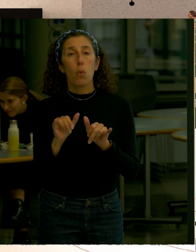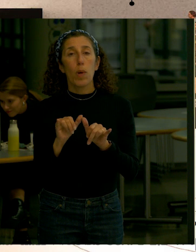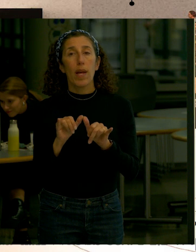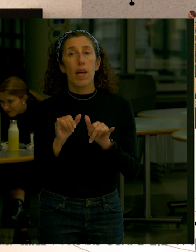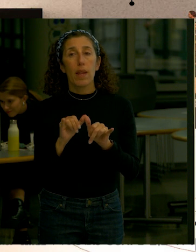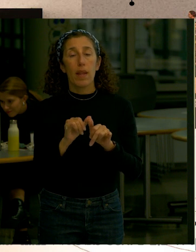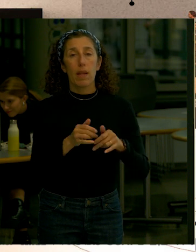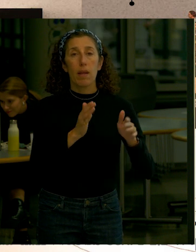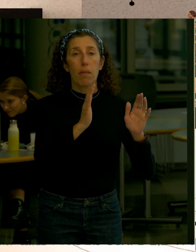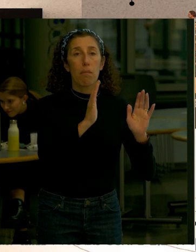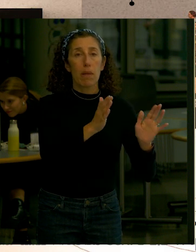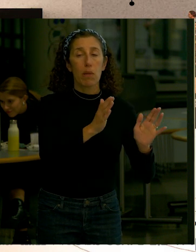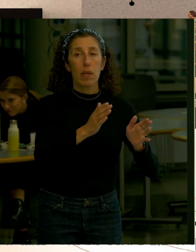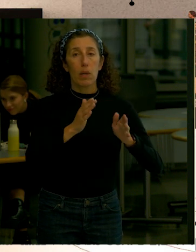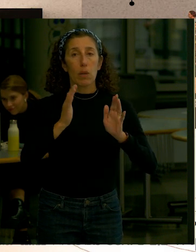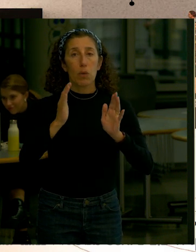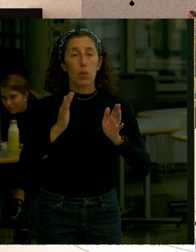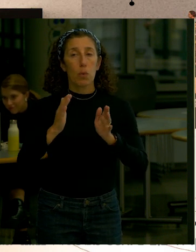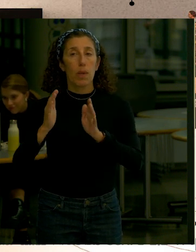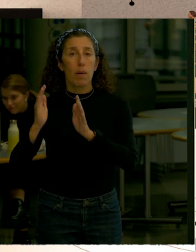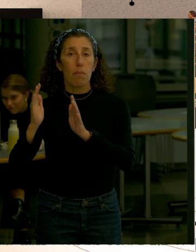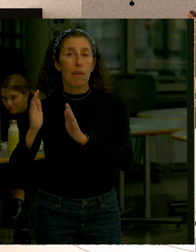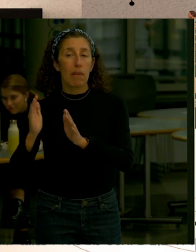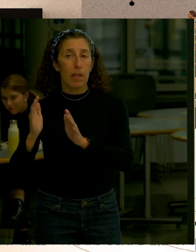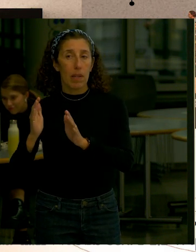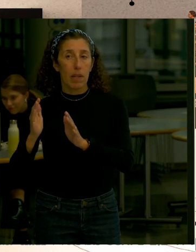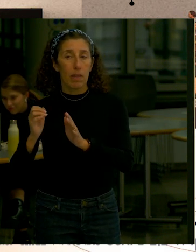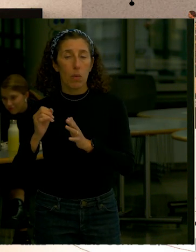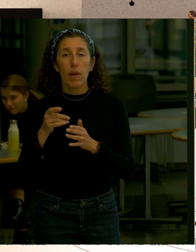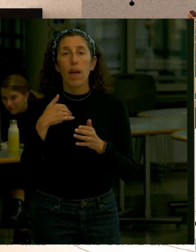and so you know our task is you know I'm going to go back to the plan view